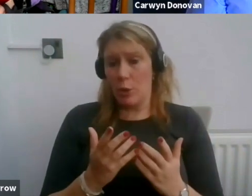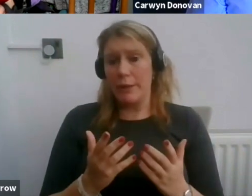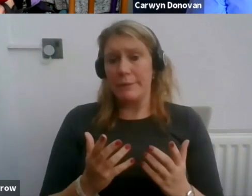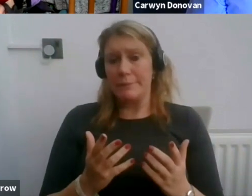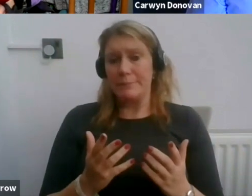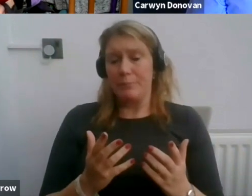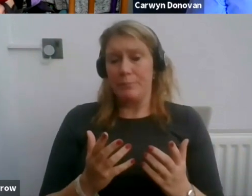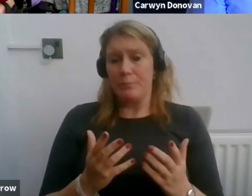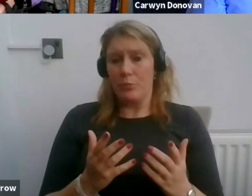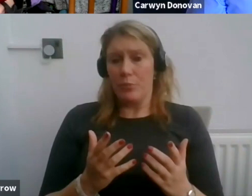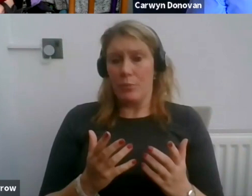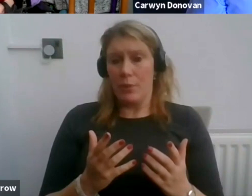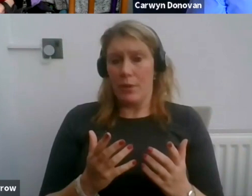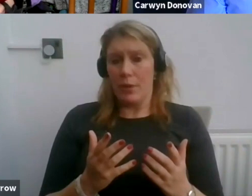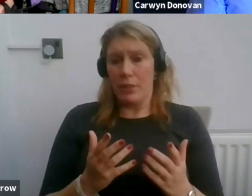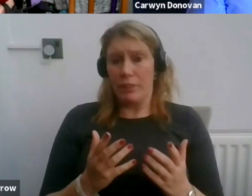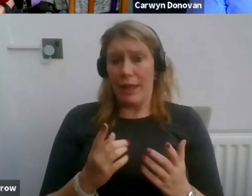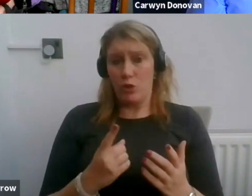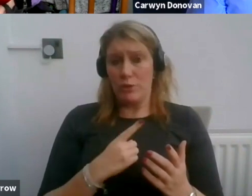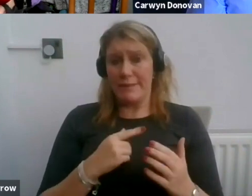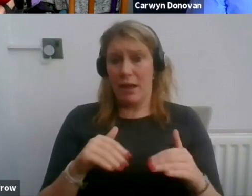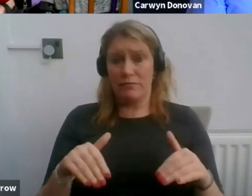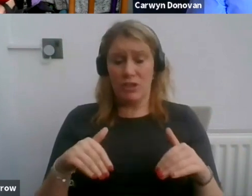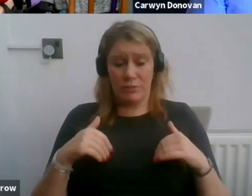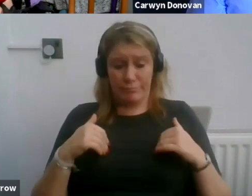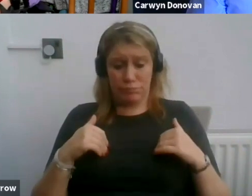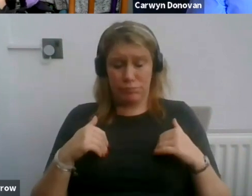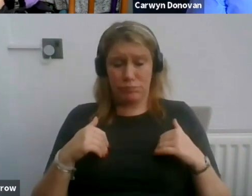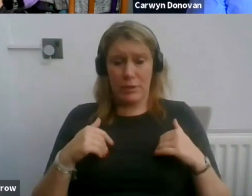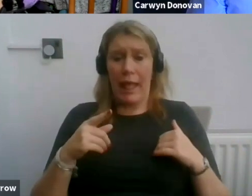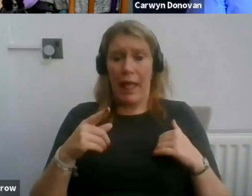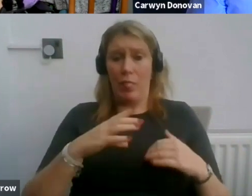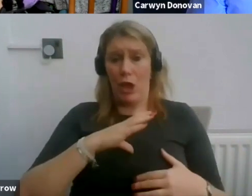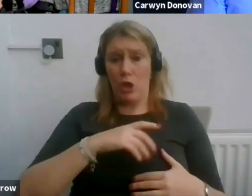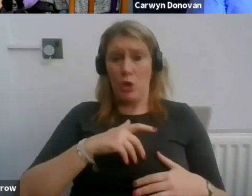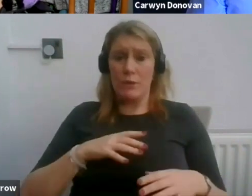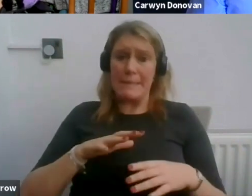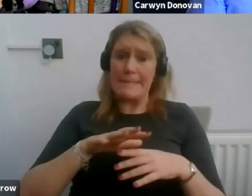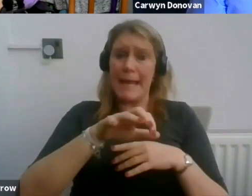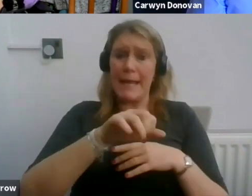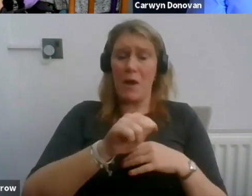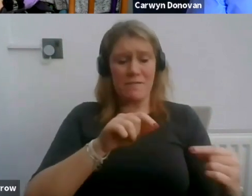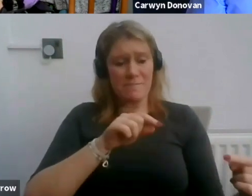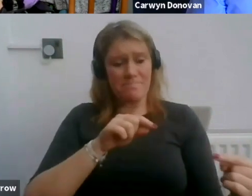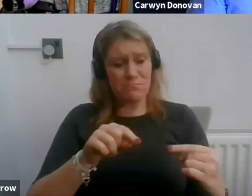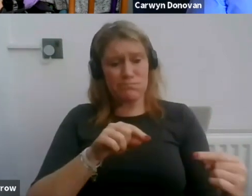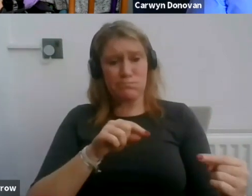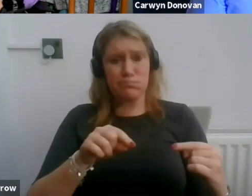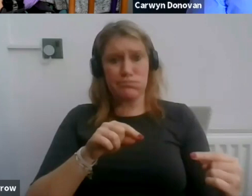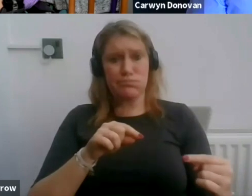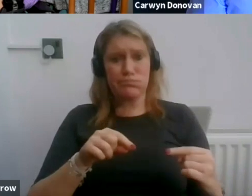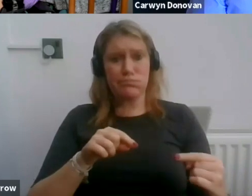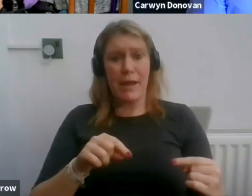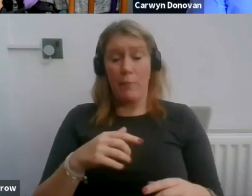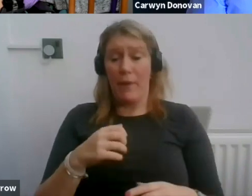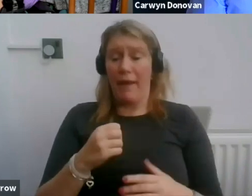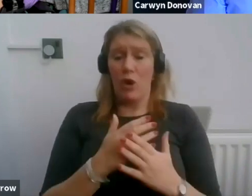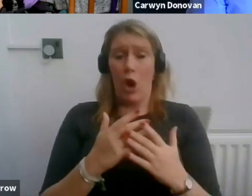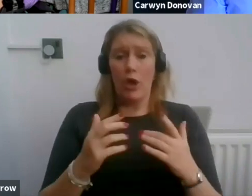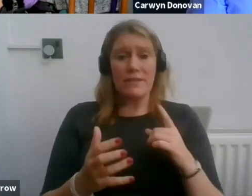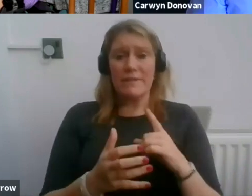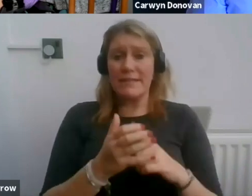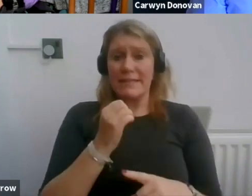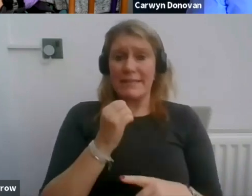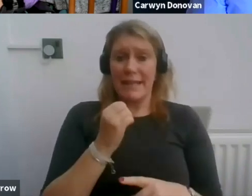From there, you can just sit back, really. We do have a great amount of, you know, success in these cases.